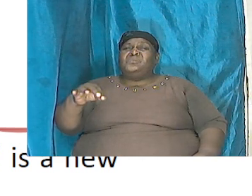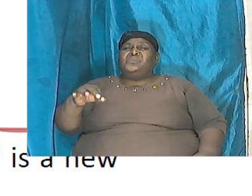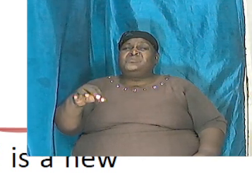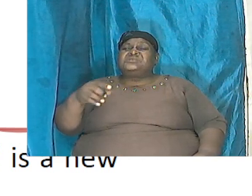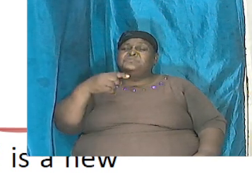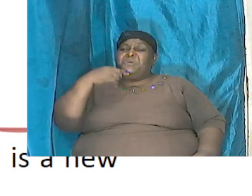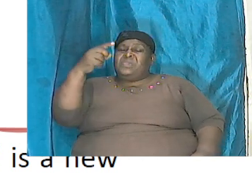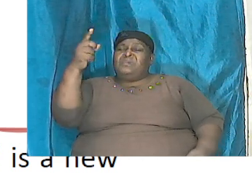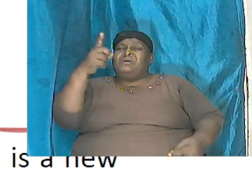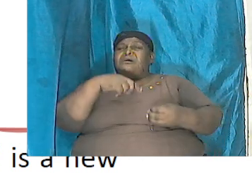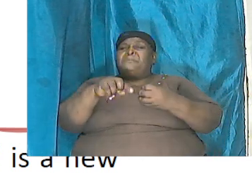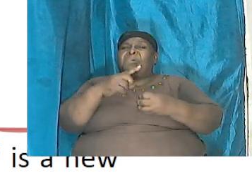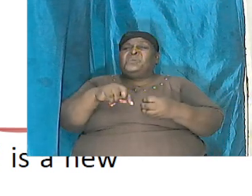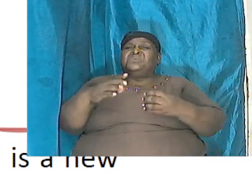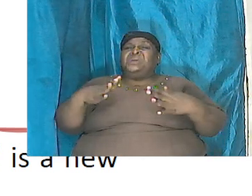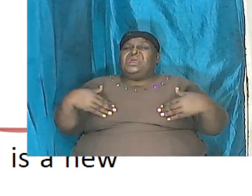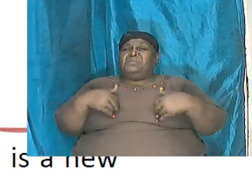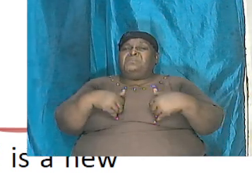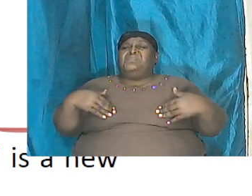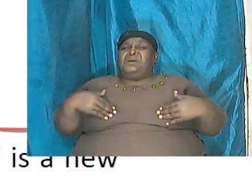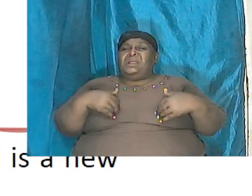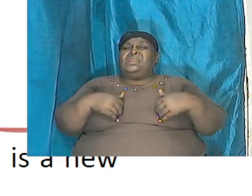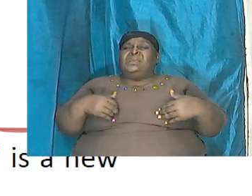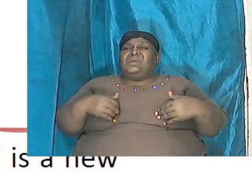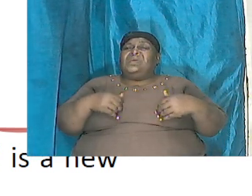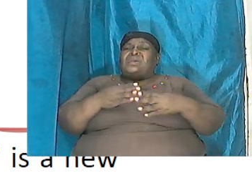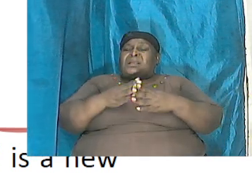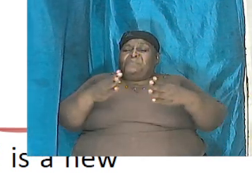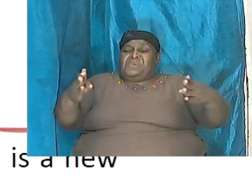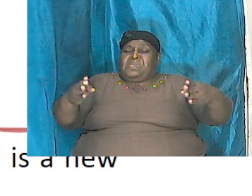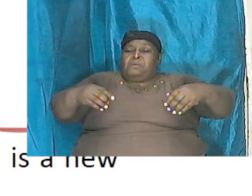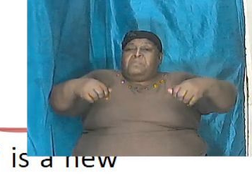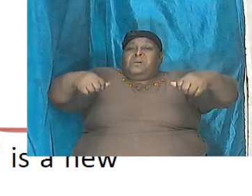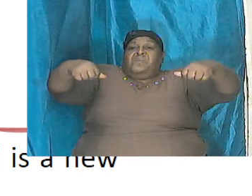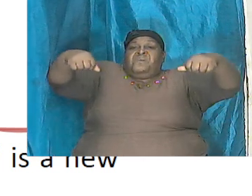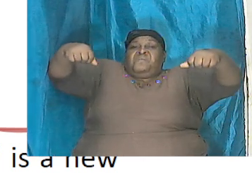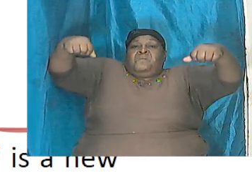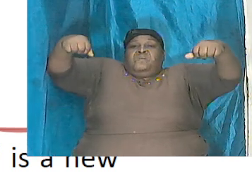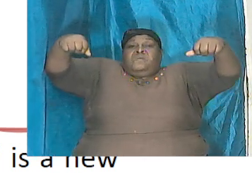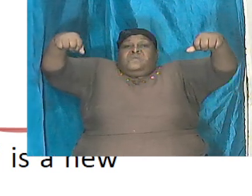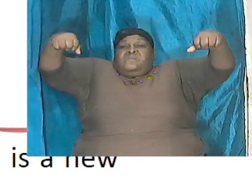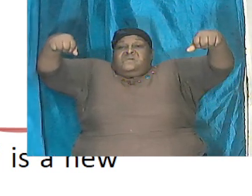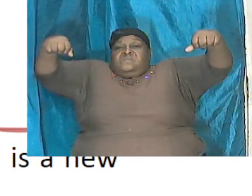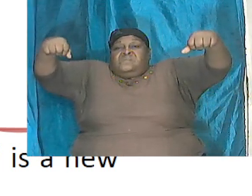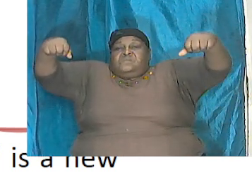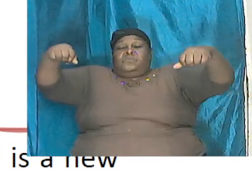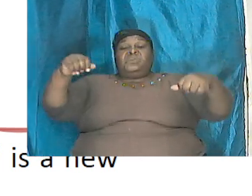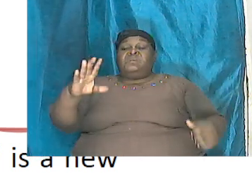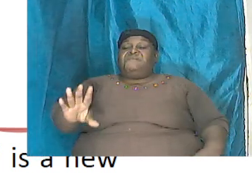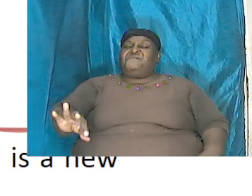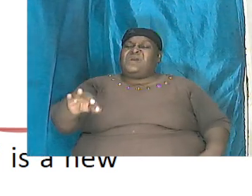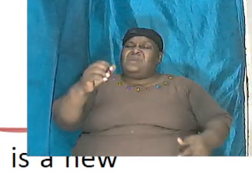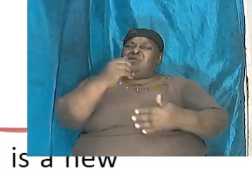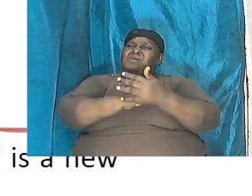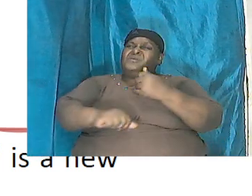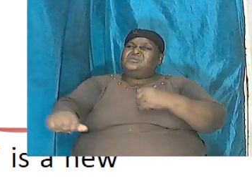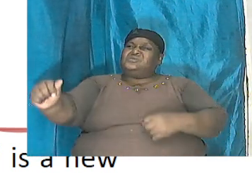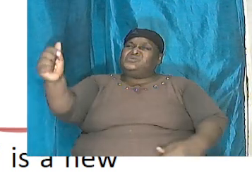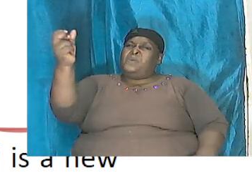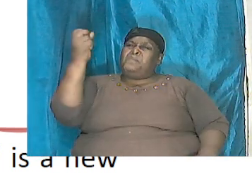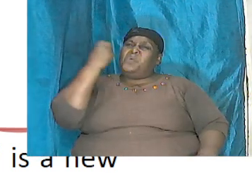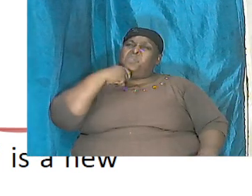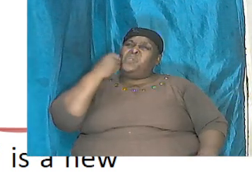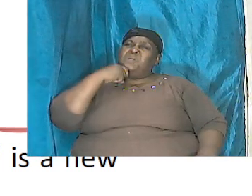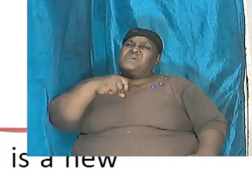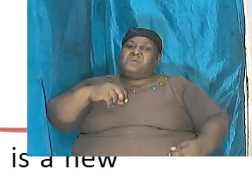monstrosity that he saw when they discovered some fossils some bones of a massive creature